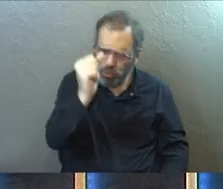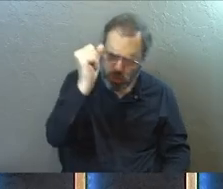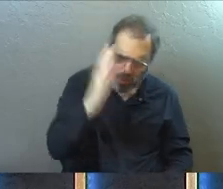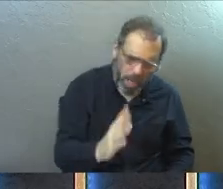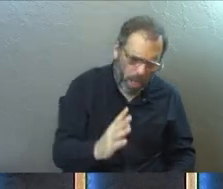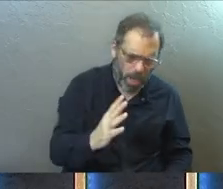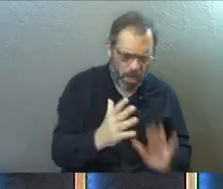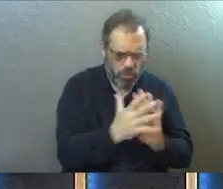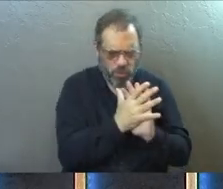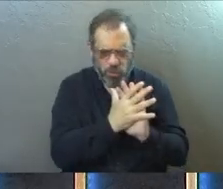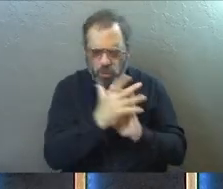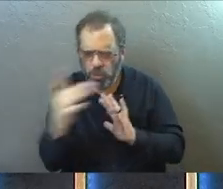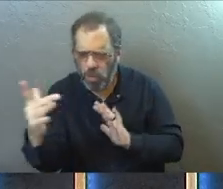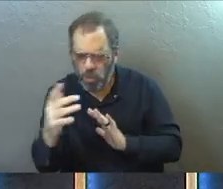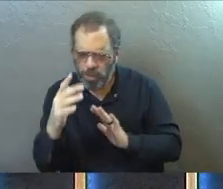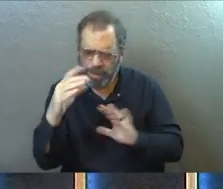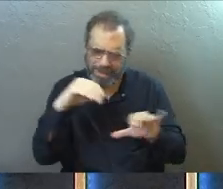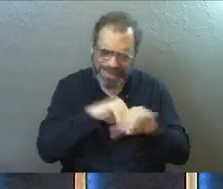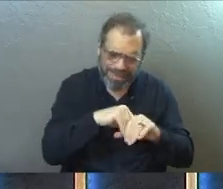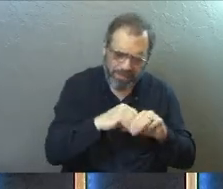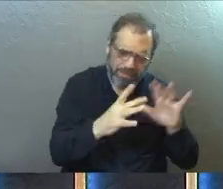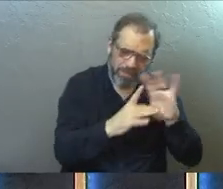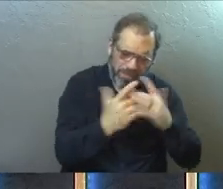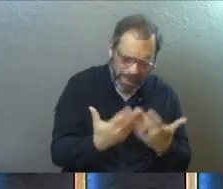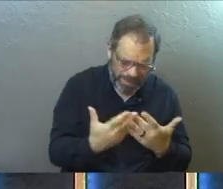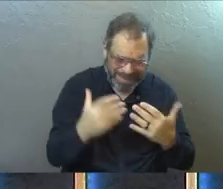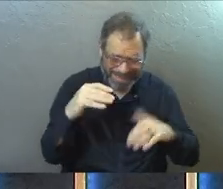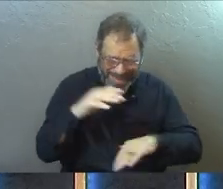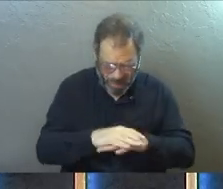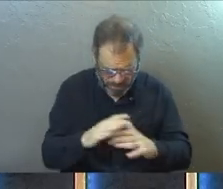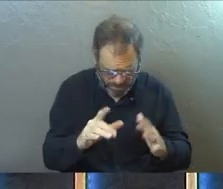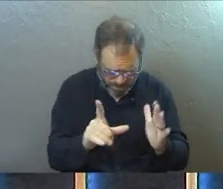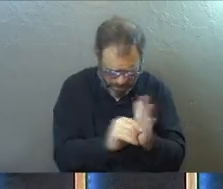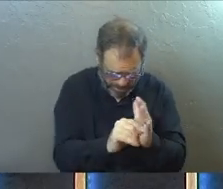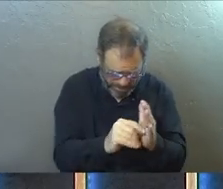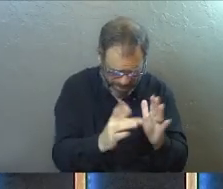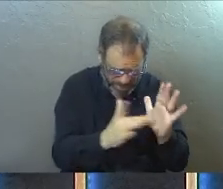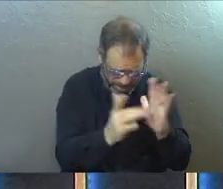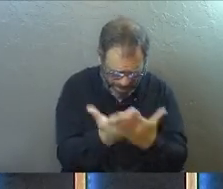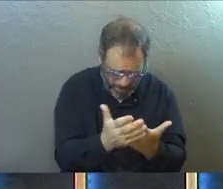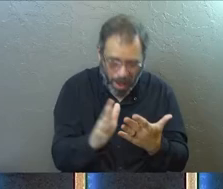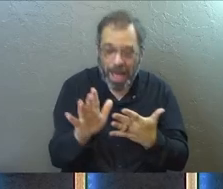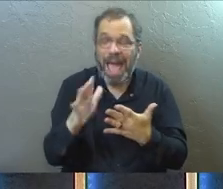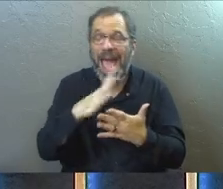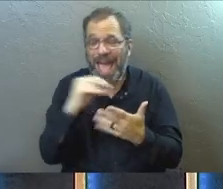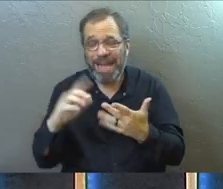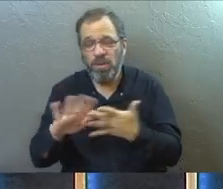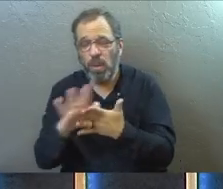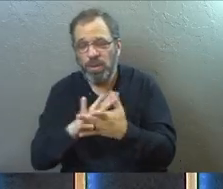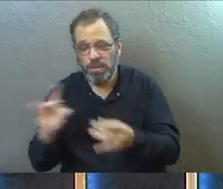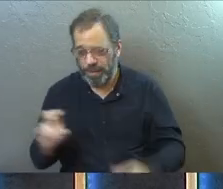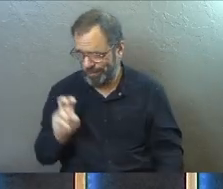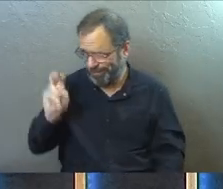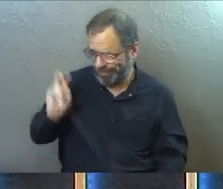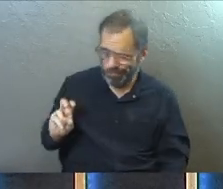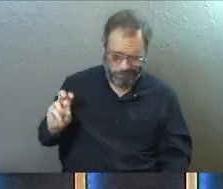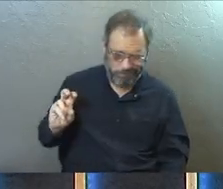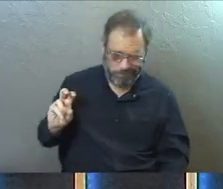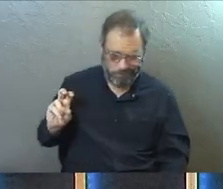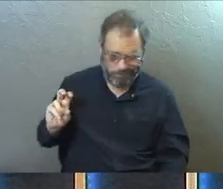glory, God, in your word. So, God, I pray that with these words on the page, we would also have your Holy Spirit right next to us,